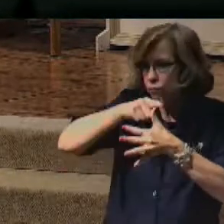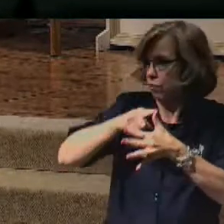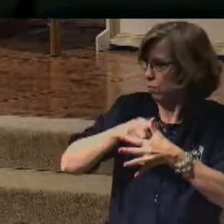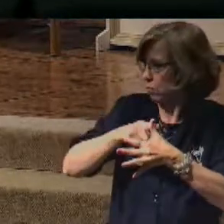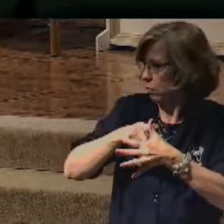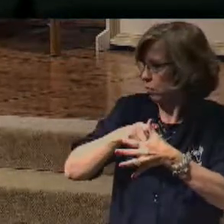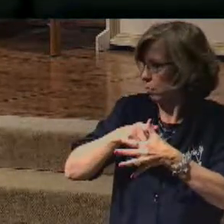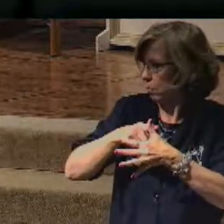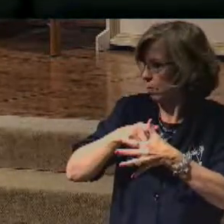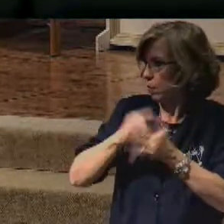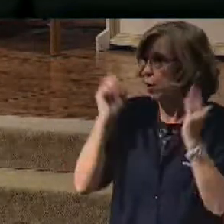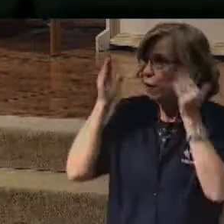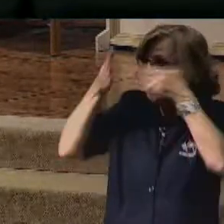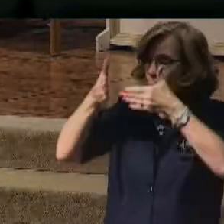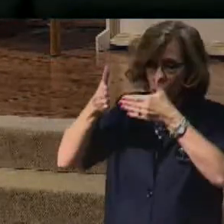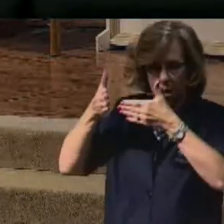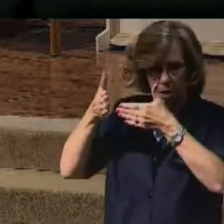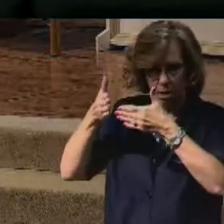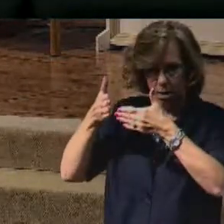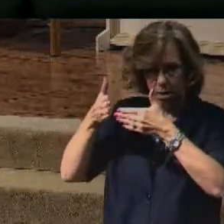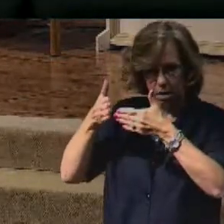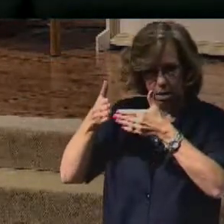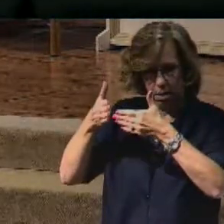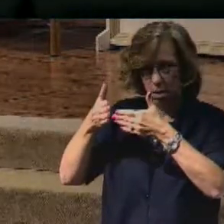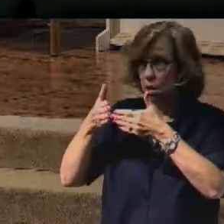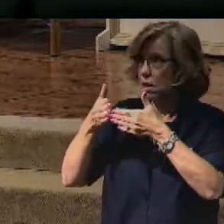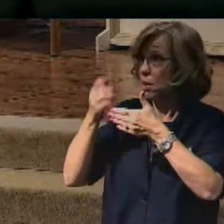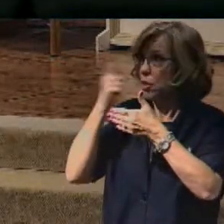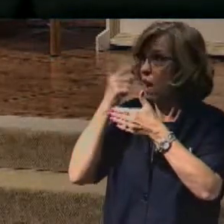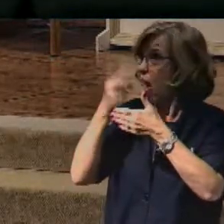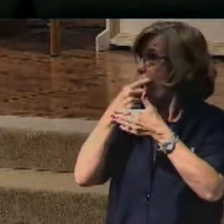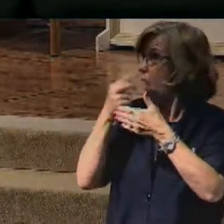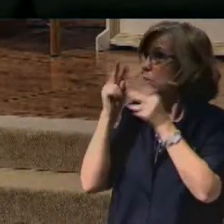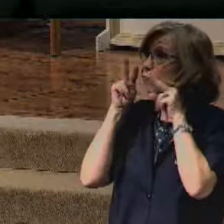With that focal point. With that eye on Jesus.